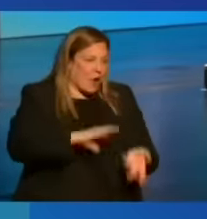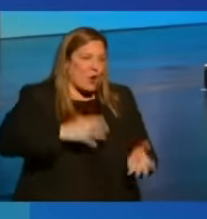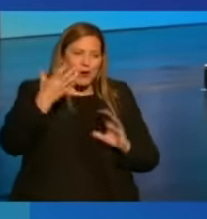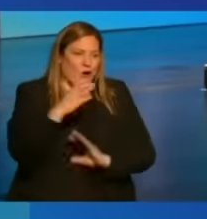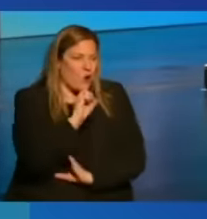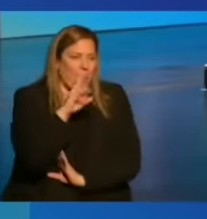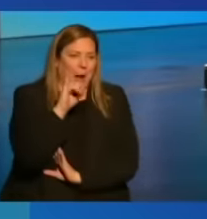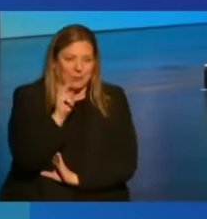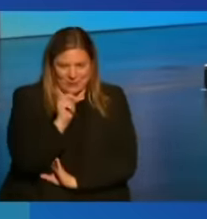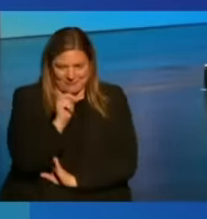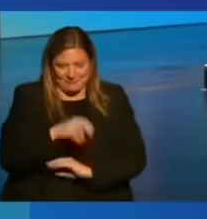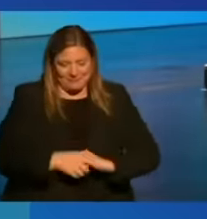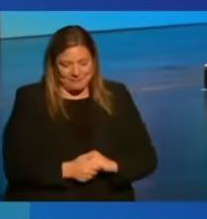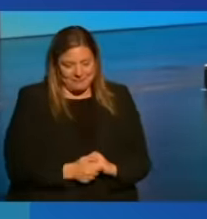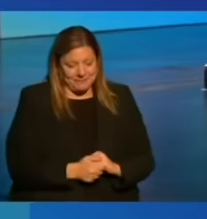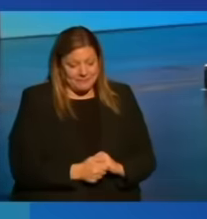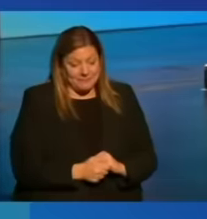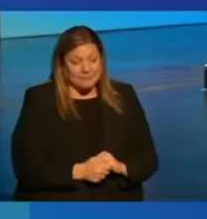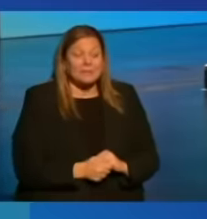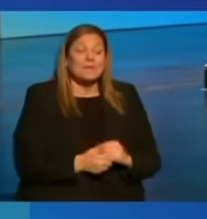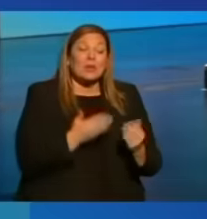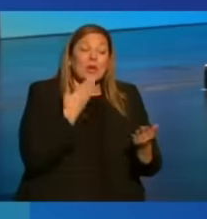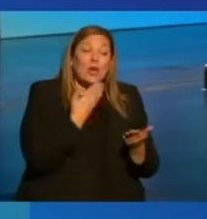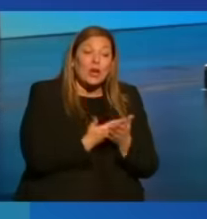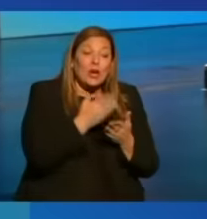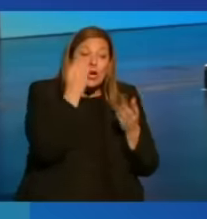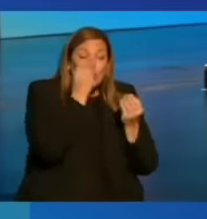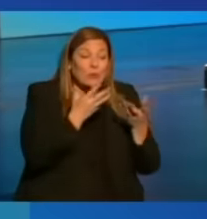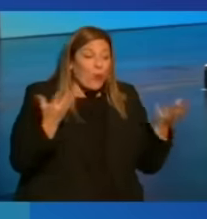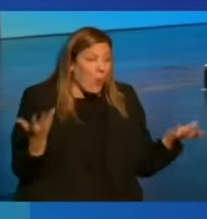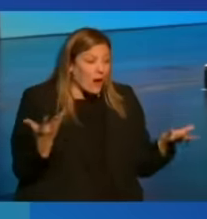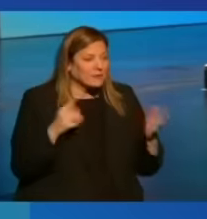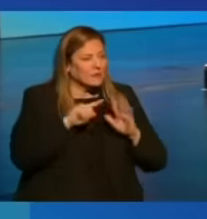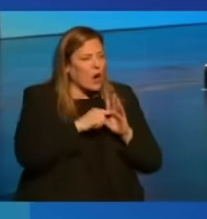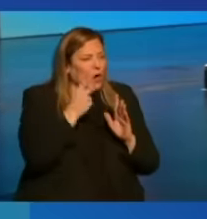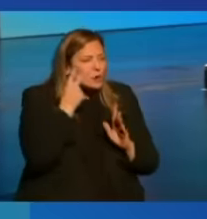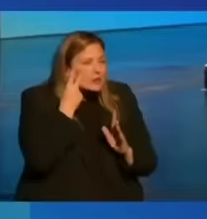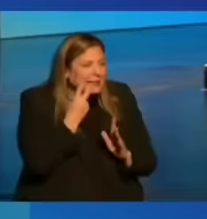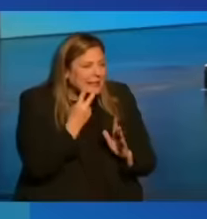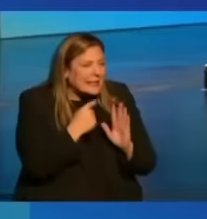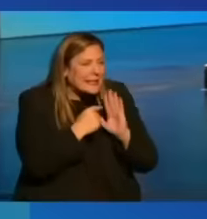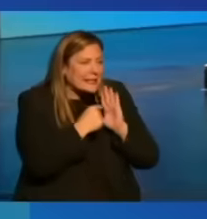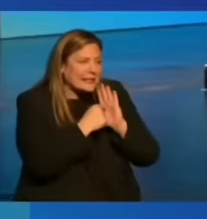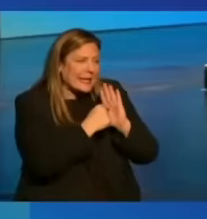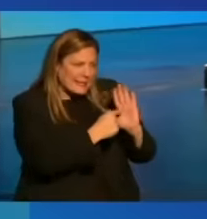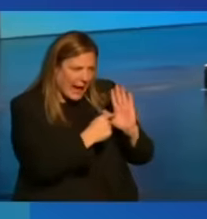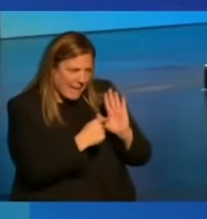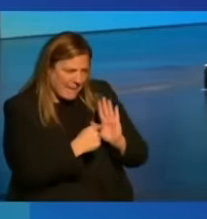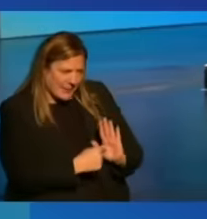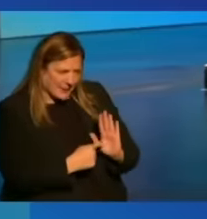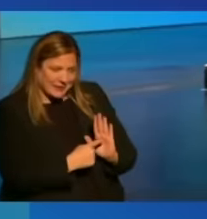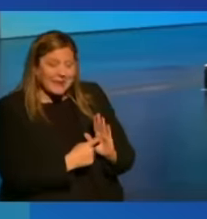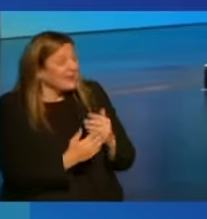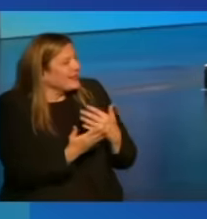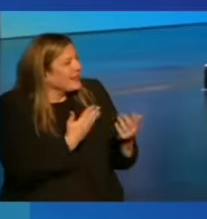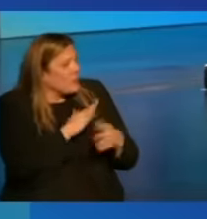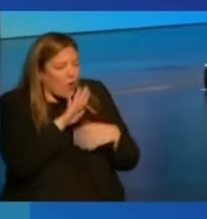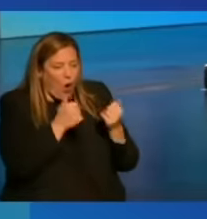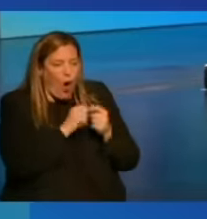Now, the good news is we're starting to see examples, despite all the challenges